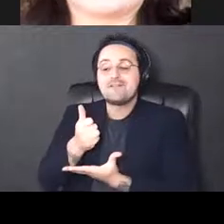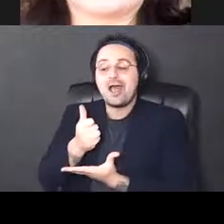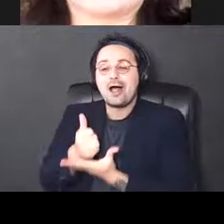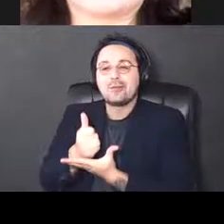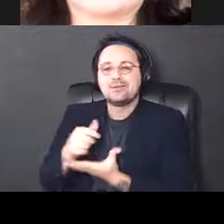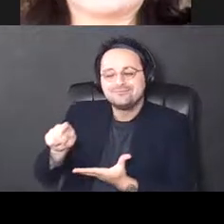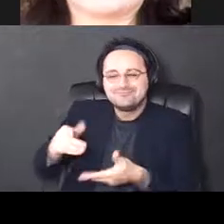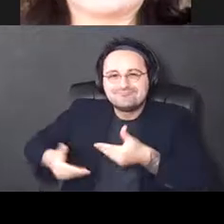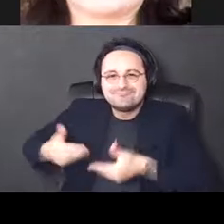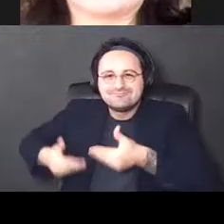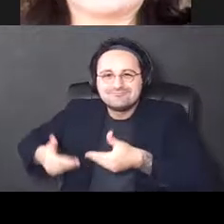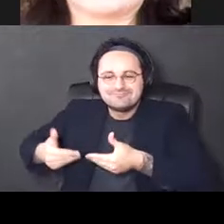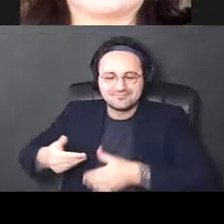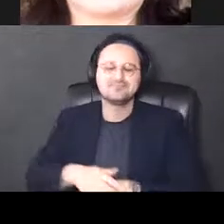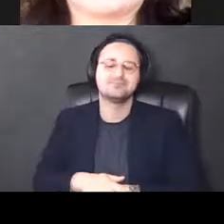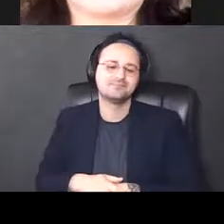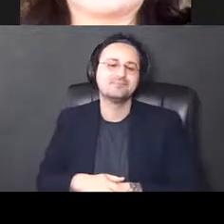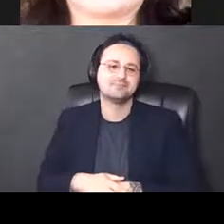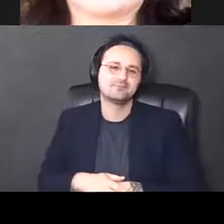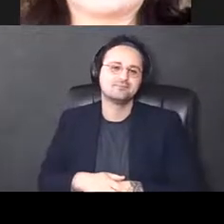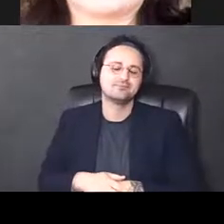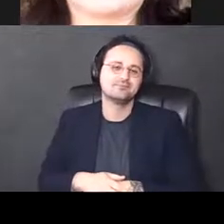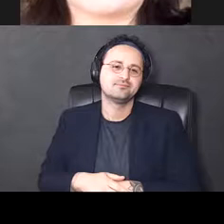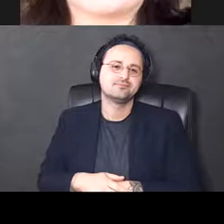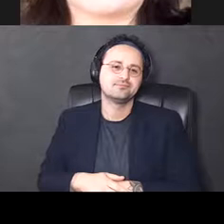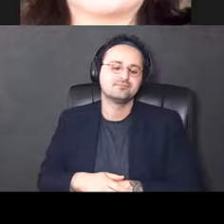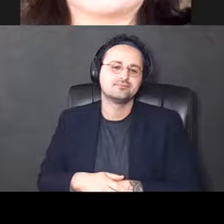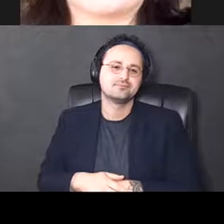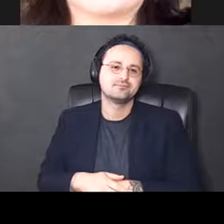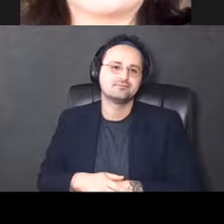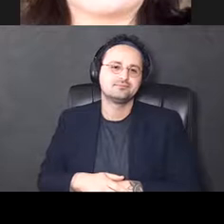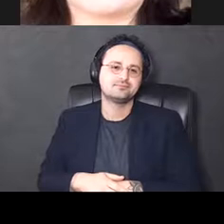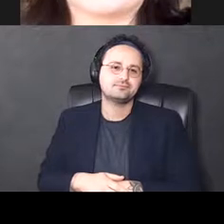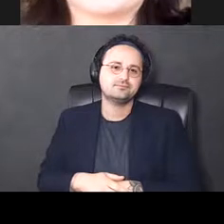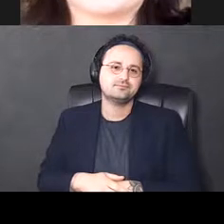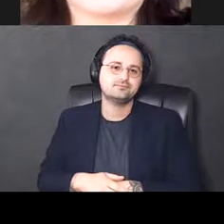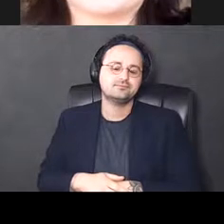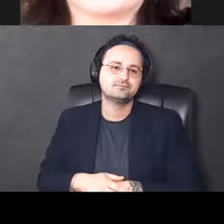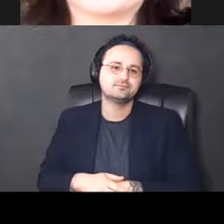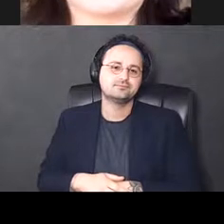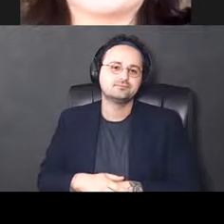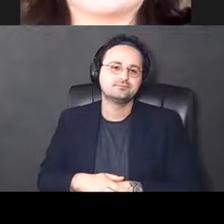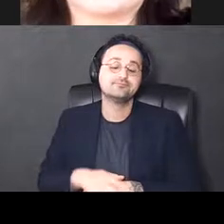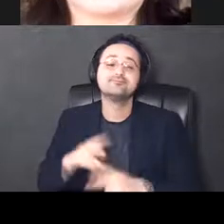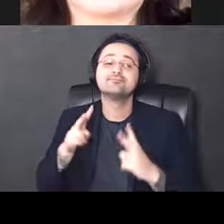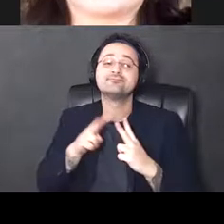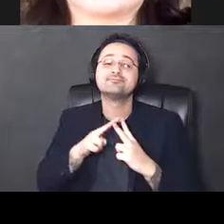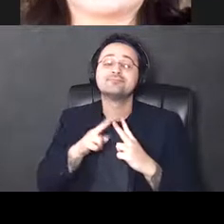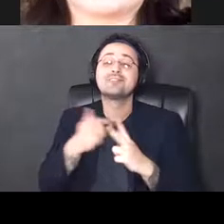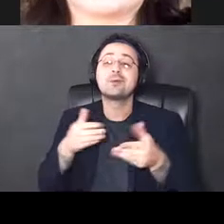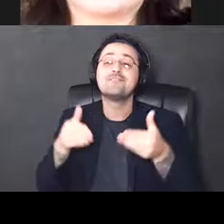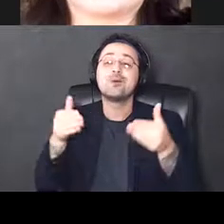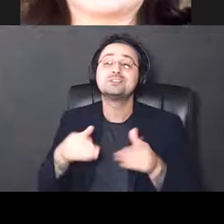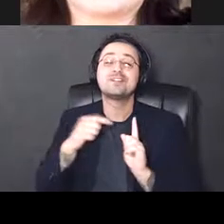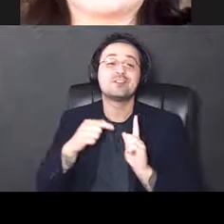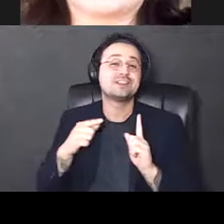get them to the time points where we're really interested in studying them. And two of the areas that we've really focused on in this